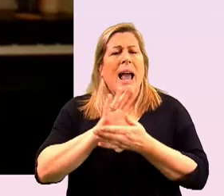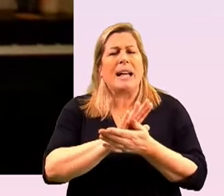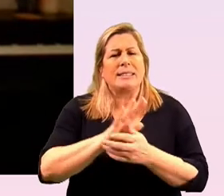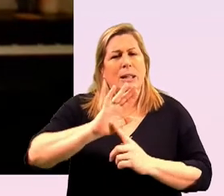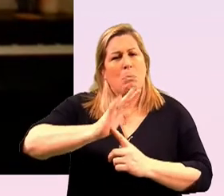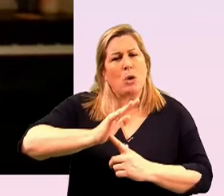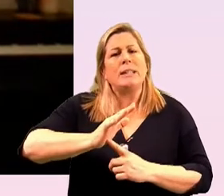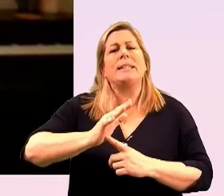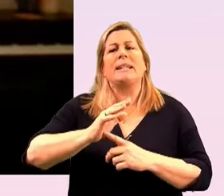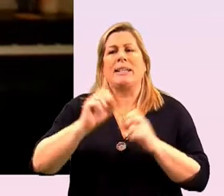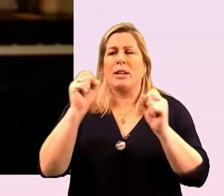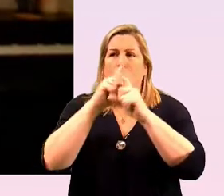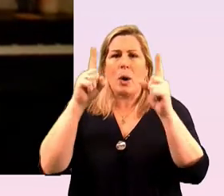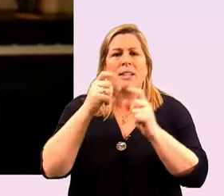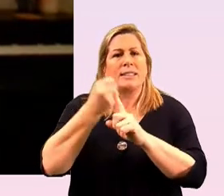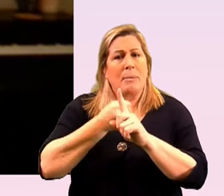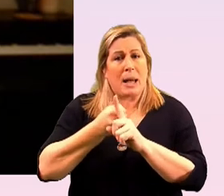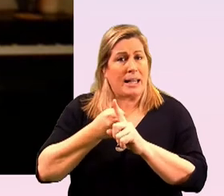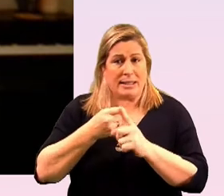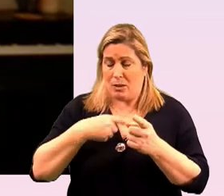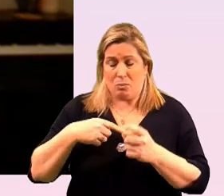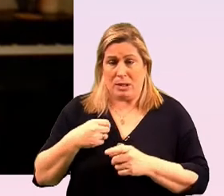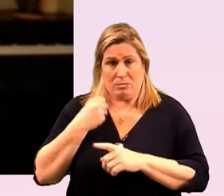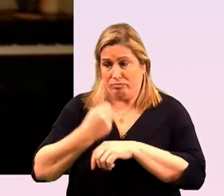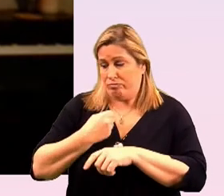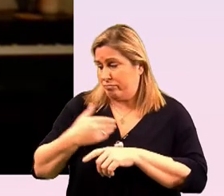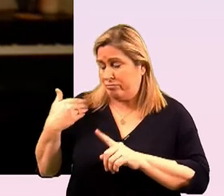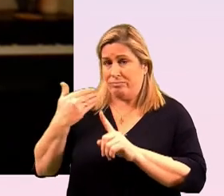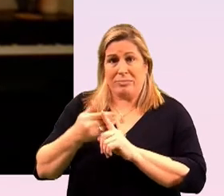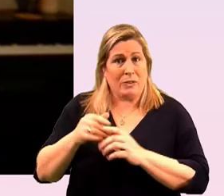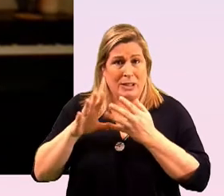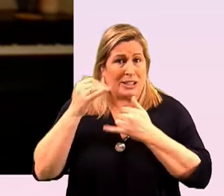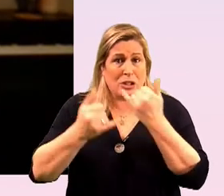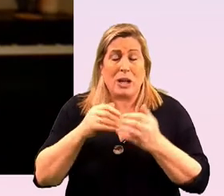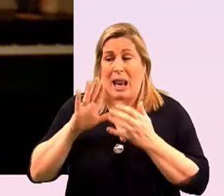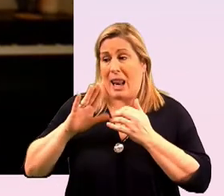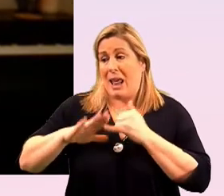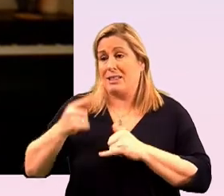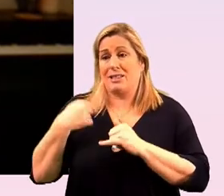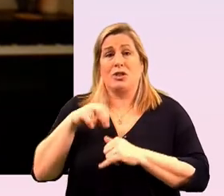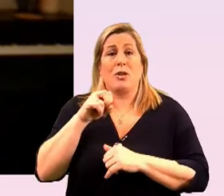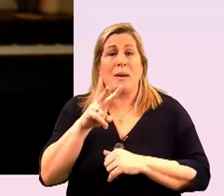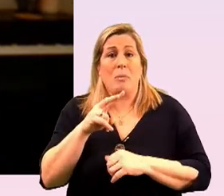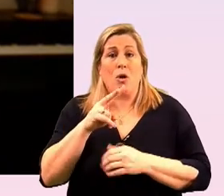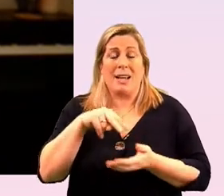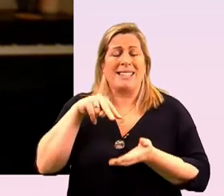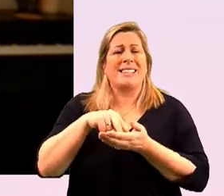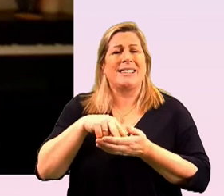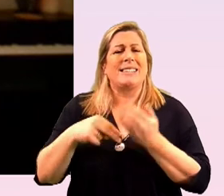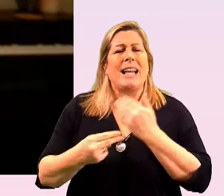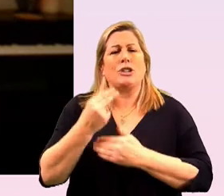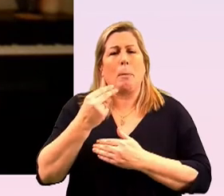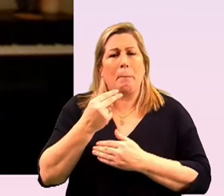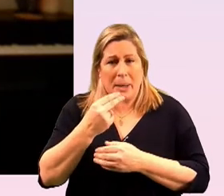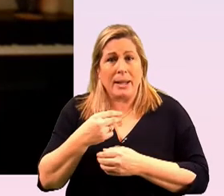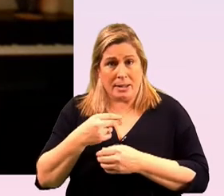awareness campaigns that we've been running for a decade you know last november we had two campaigns stand up and come in that reached over half a